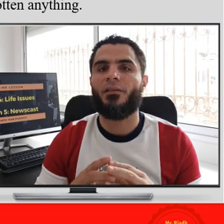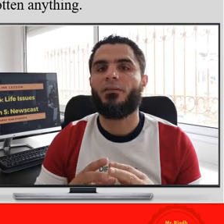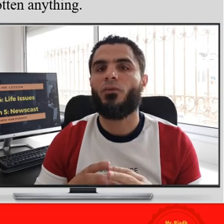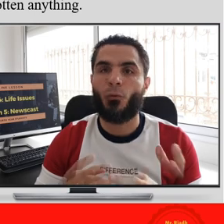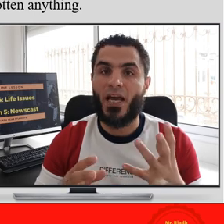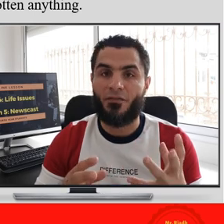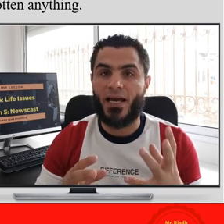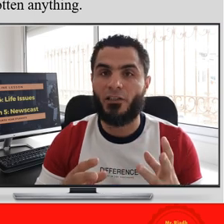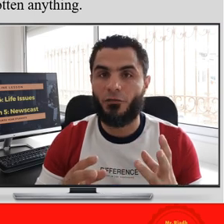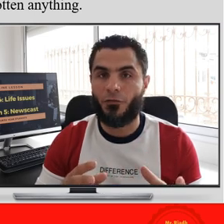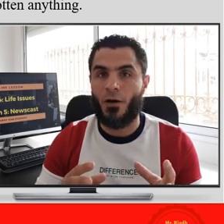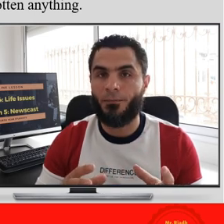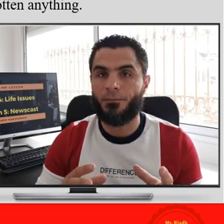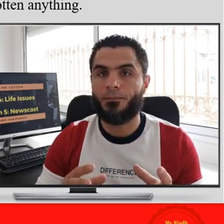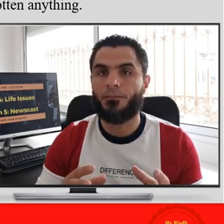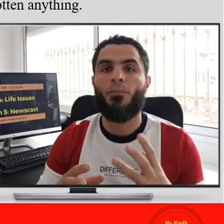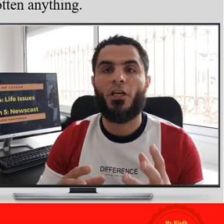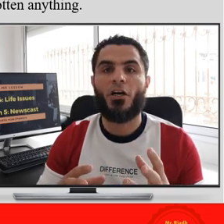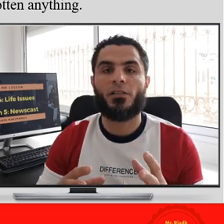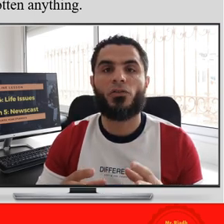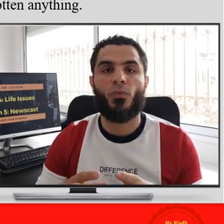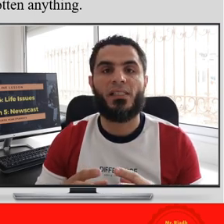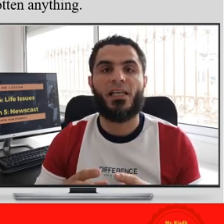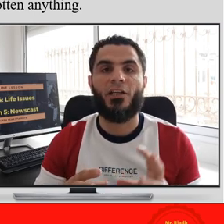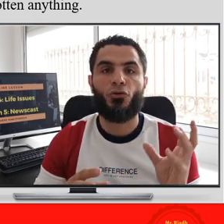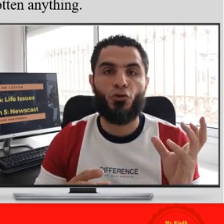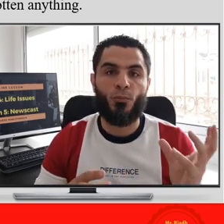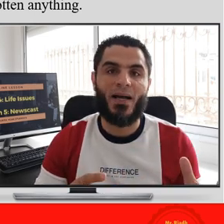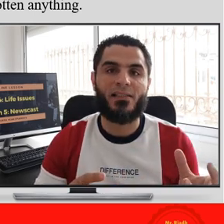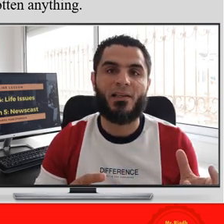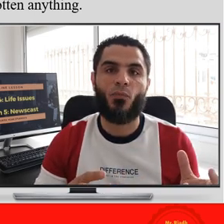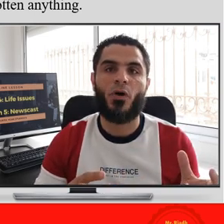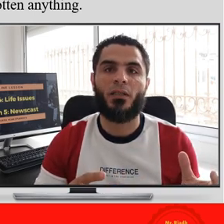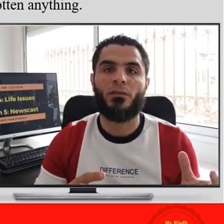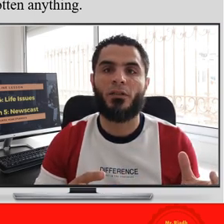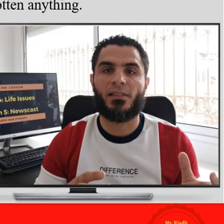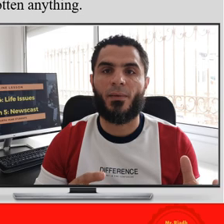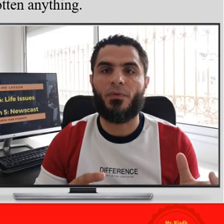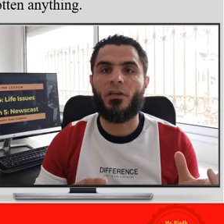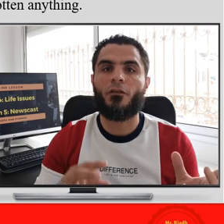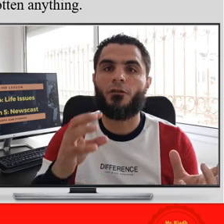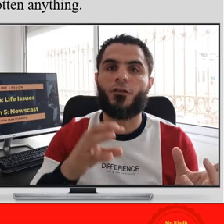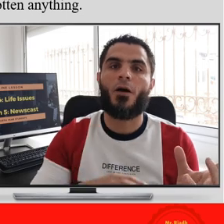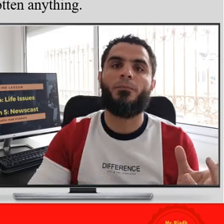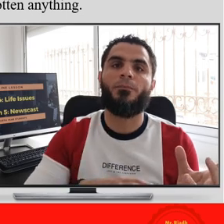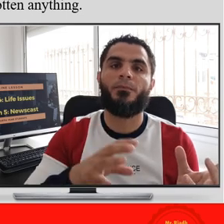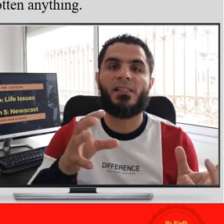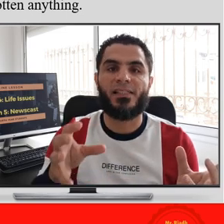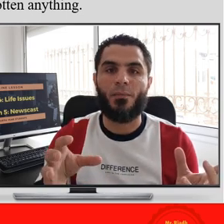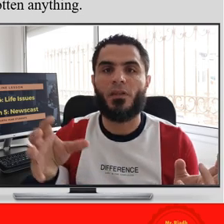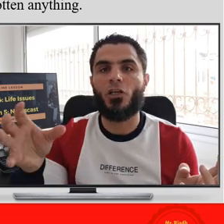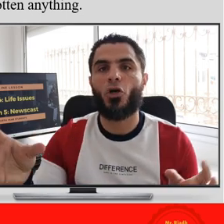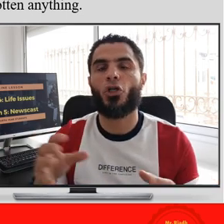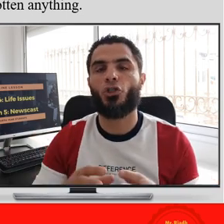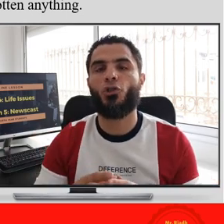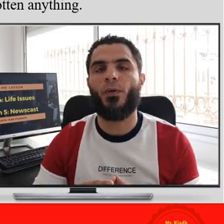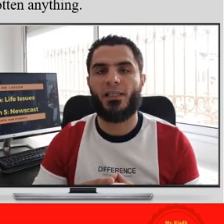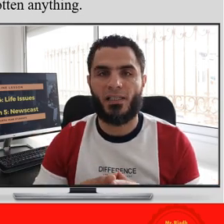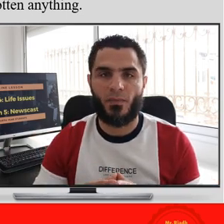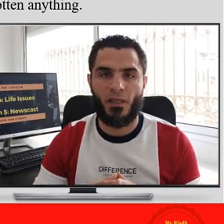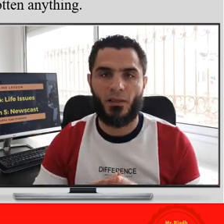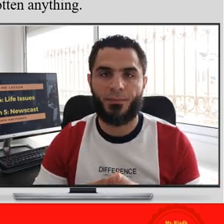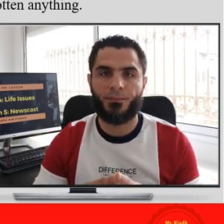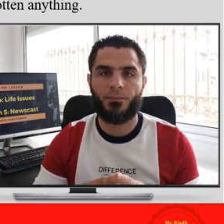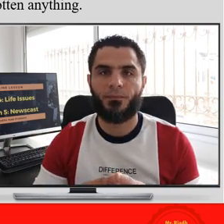Then, we have added FROM because we say to ban someone or something from something or